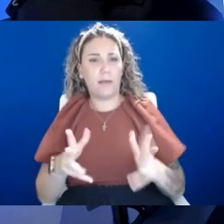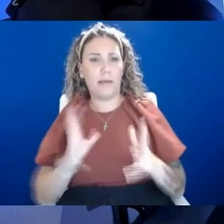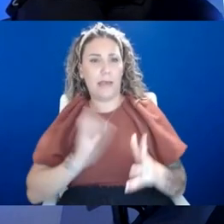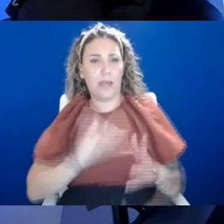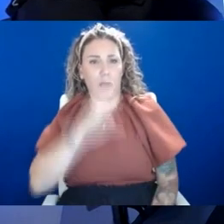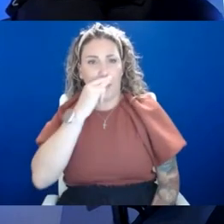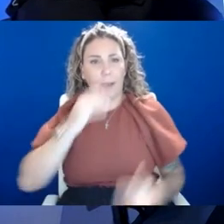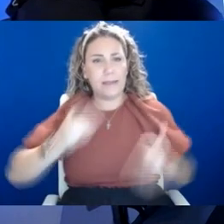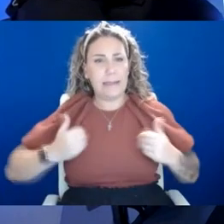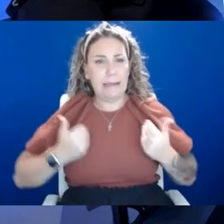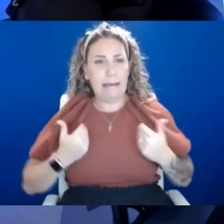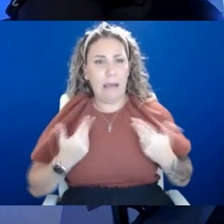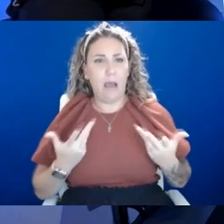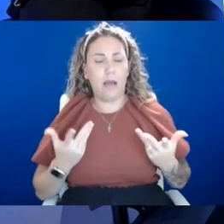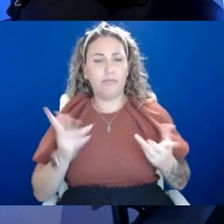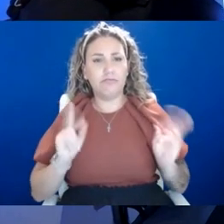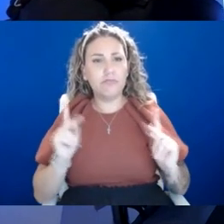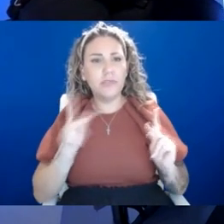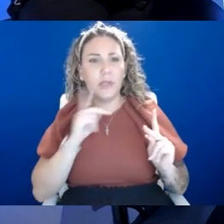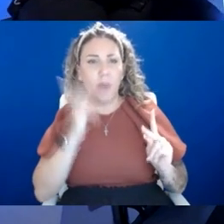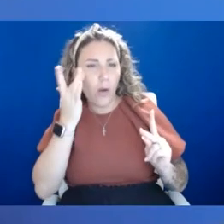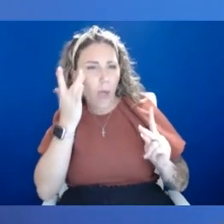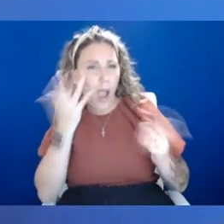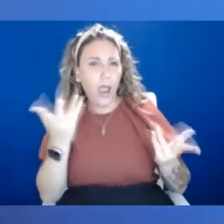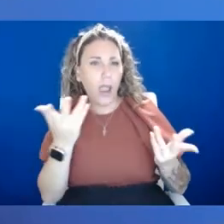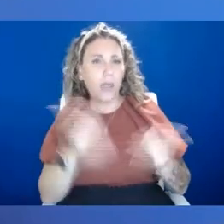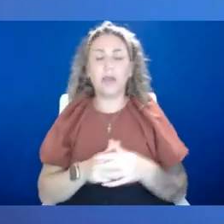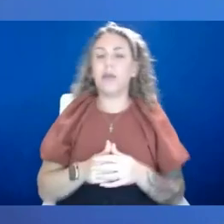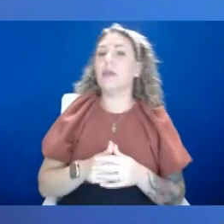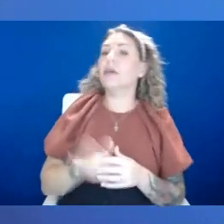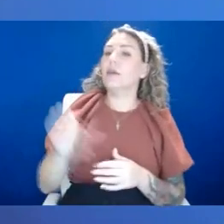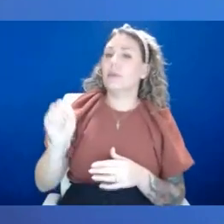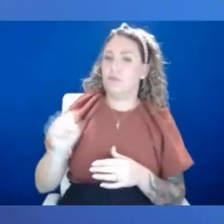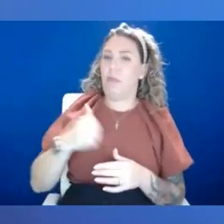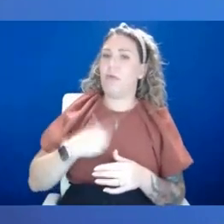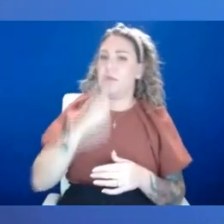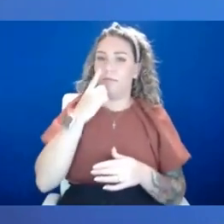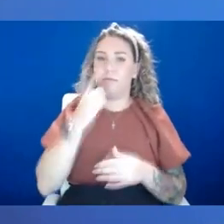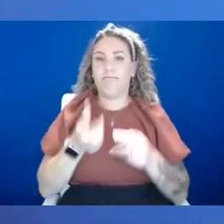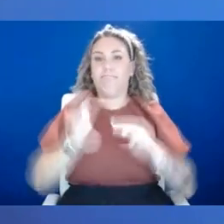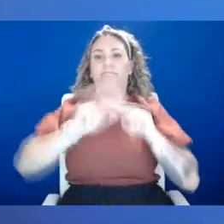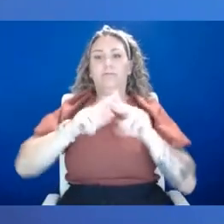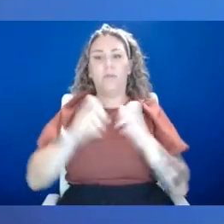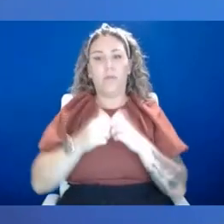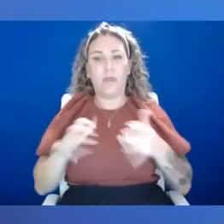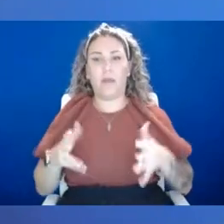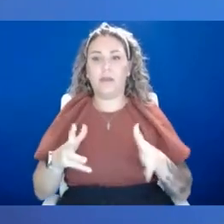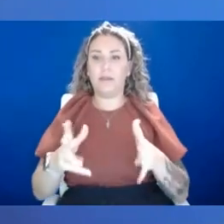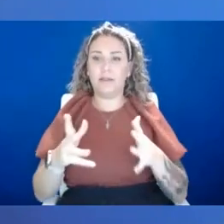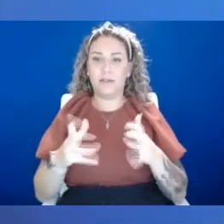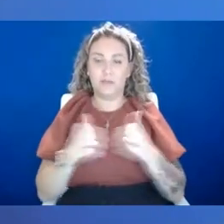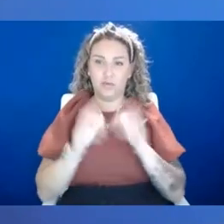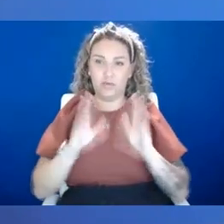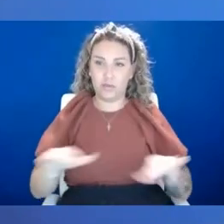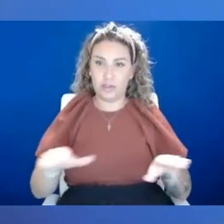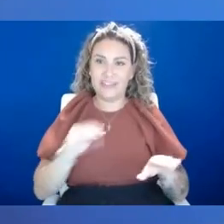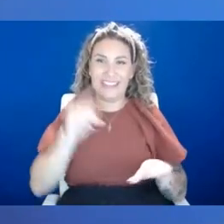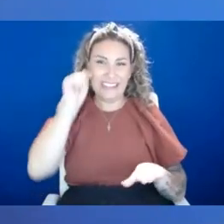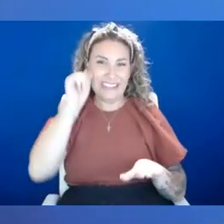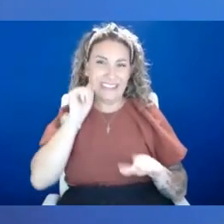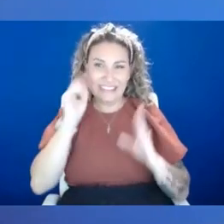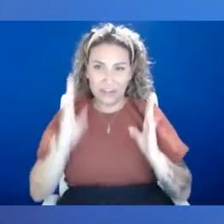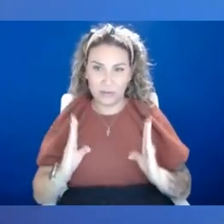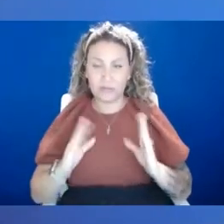people? And do we know why? Yeah, I think that there's definitely been an increase in anxiety with, with our children and adolescents. Um,